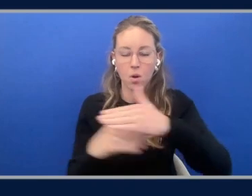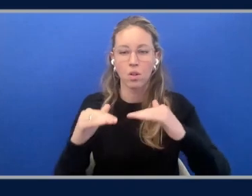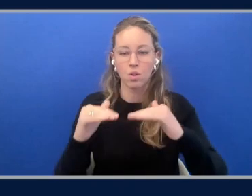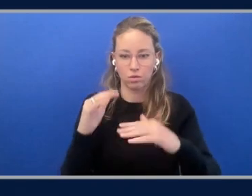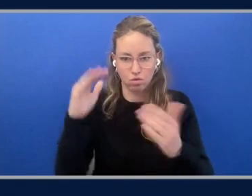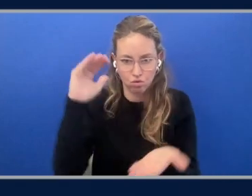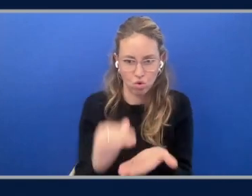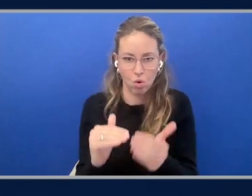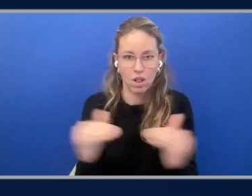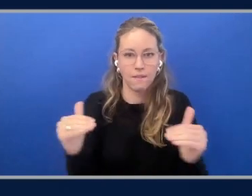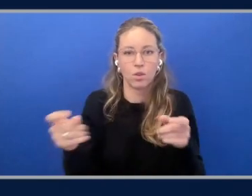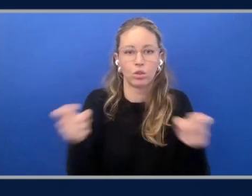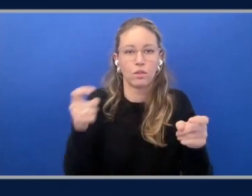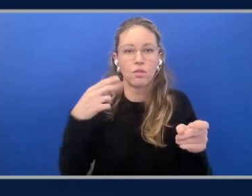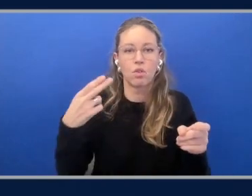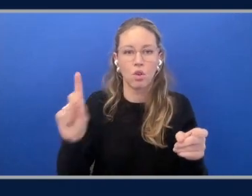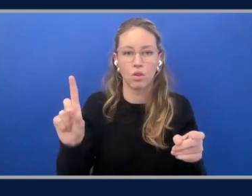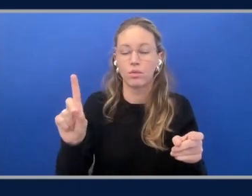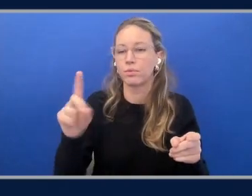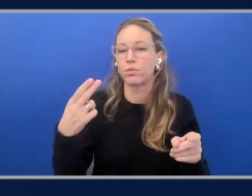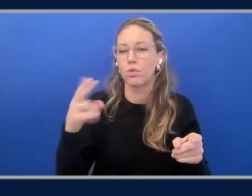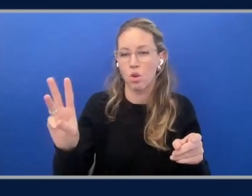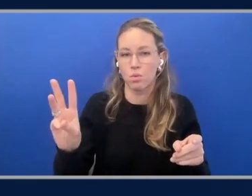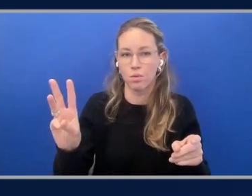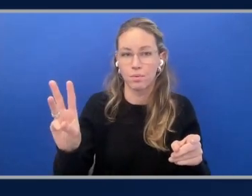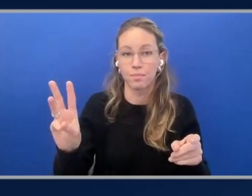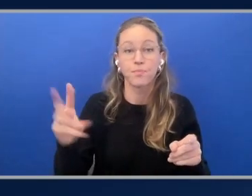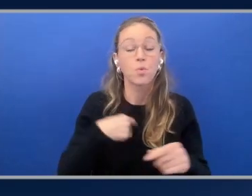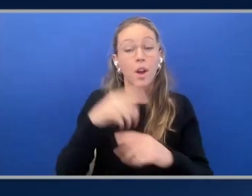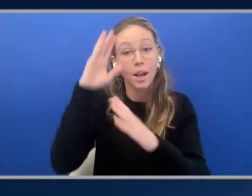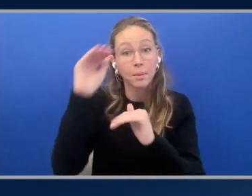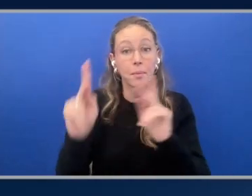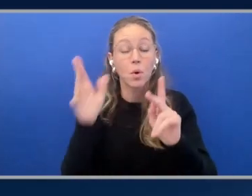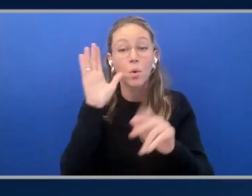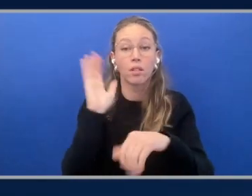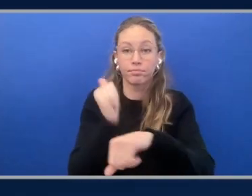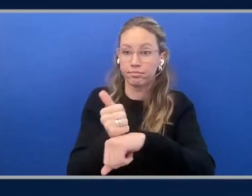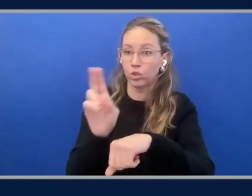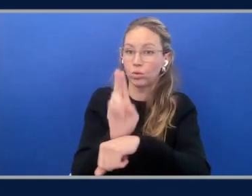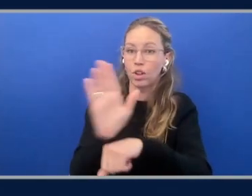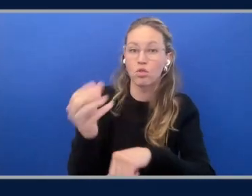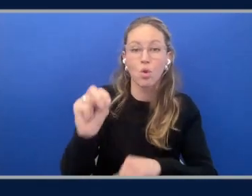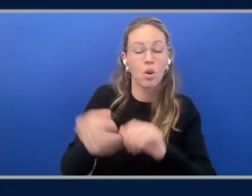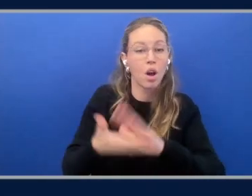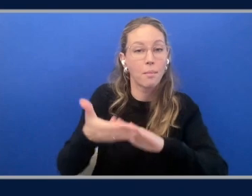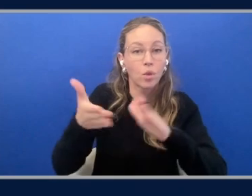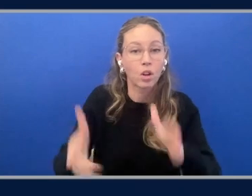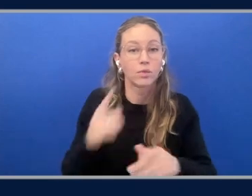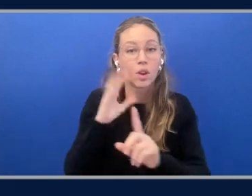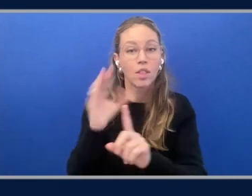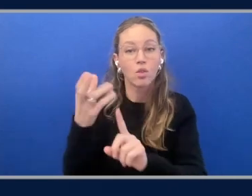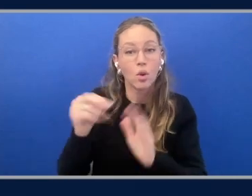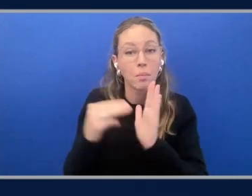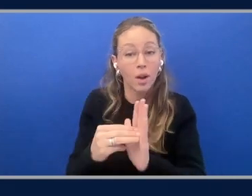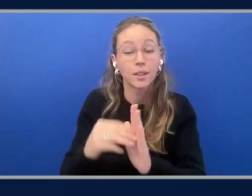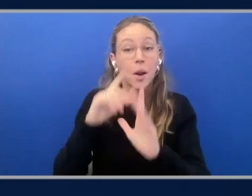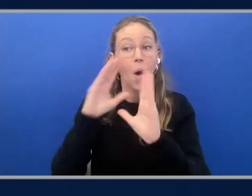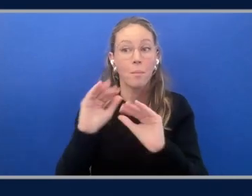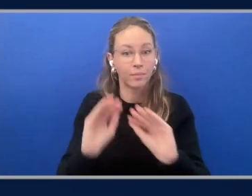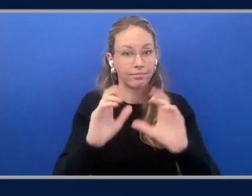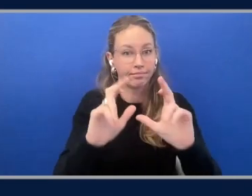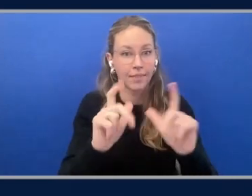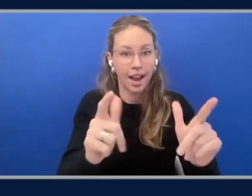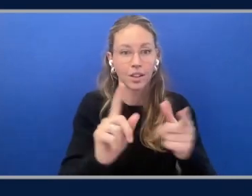And we're excited about this because we're expecting that people will be able to implement their own operators for their own models and hopefully contribute them back to the community.